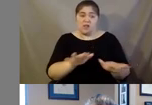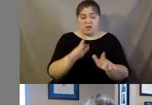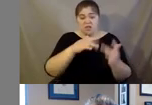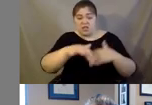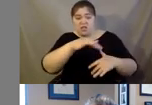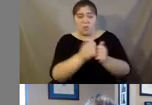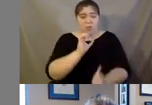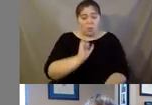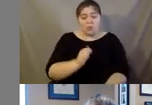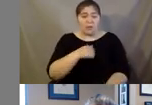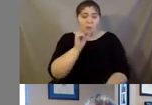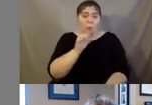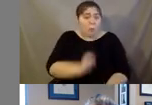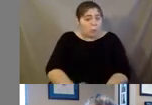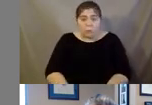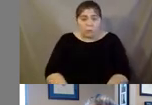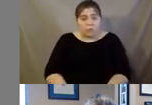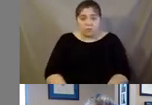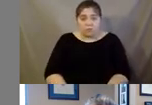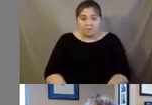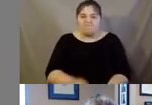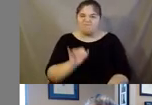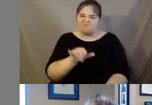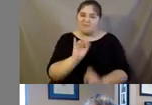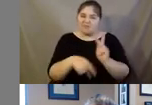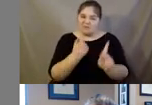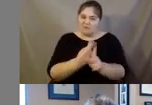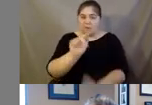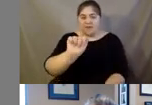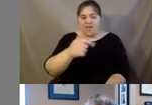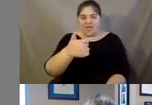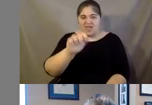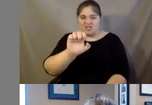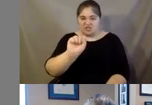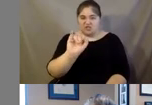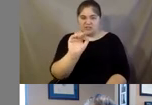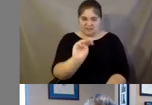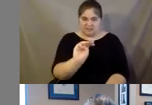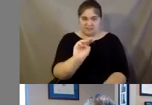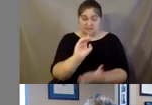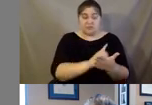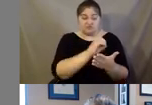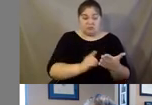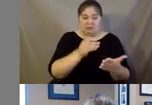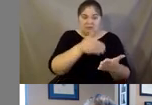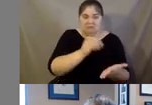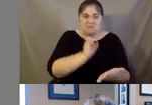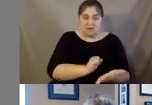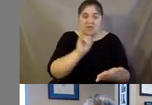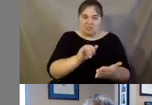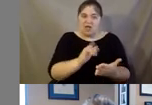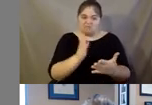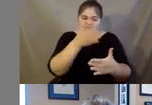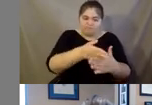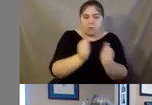old. Um, that's a form of ageism and ageism gets in the way of people being socially connected as well.